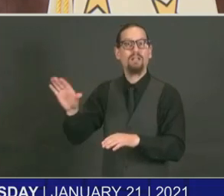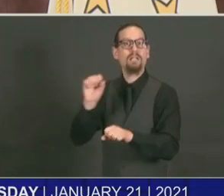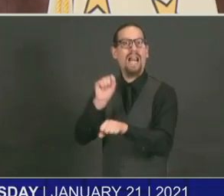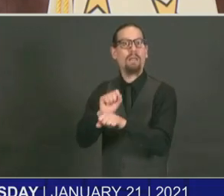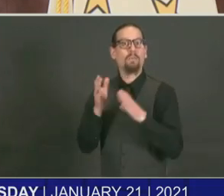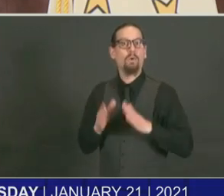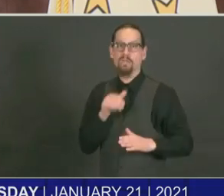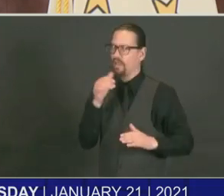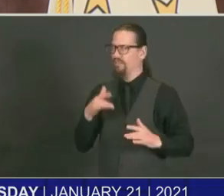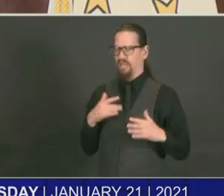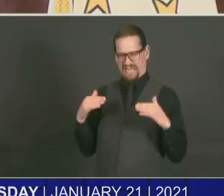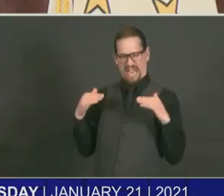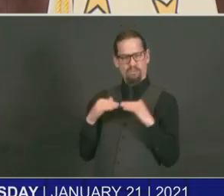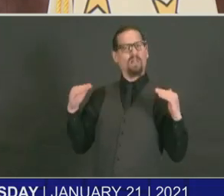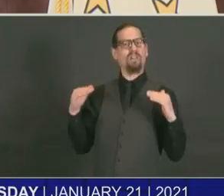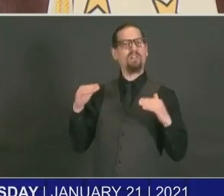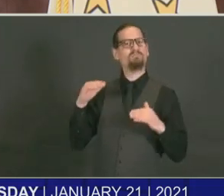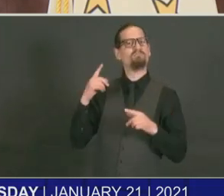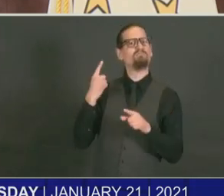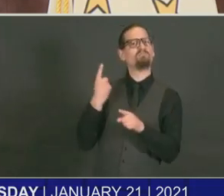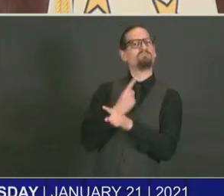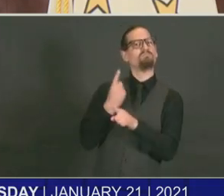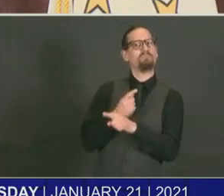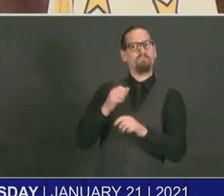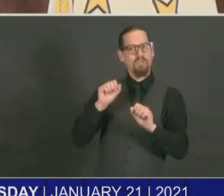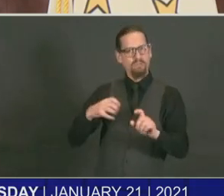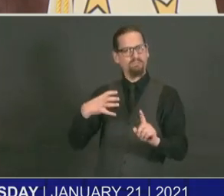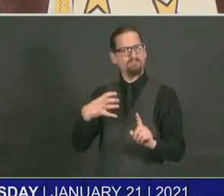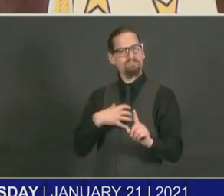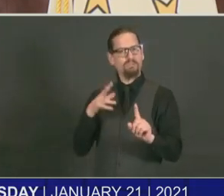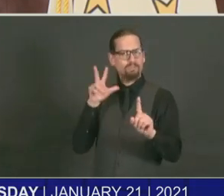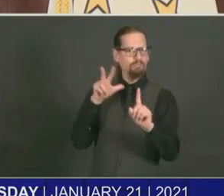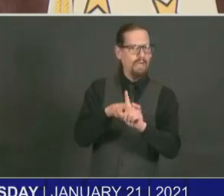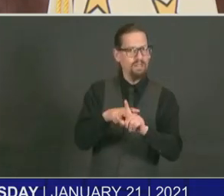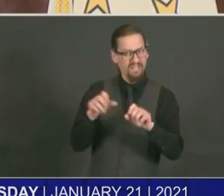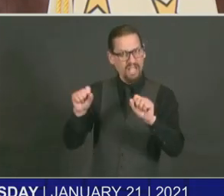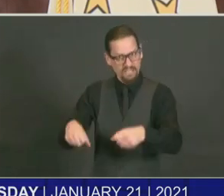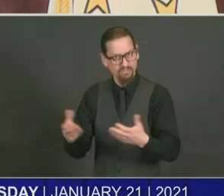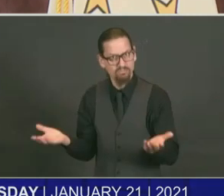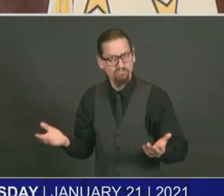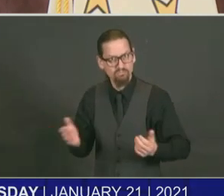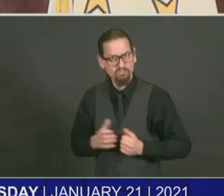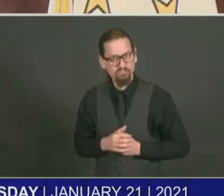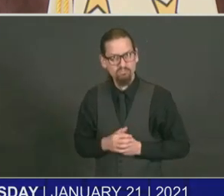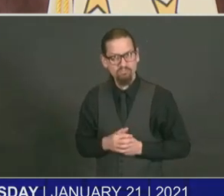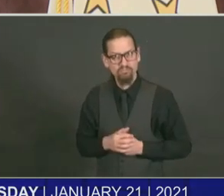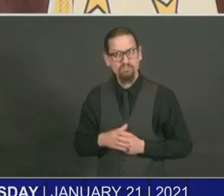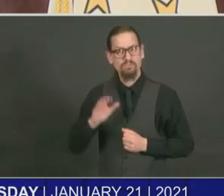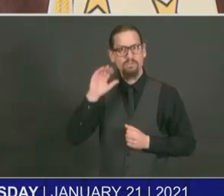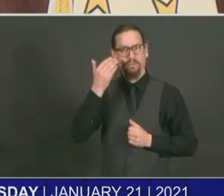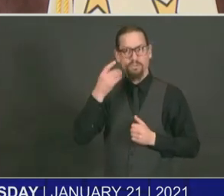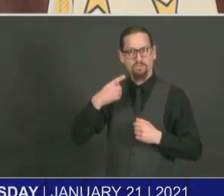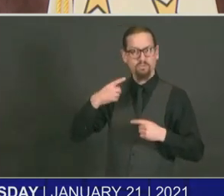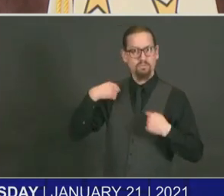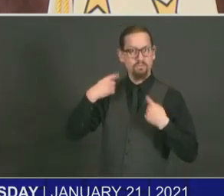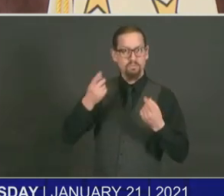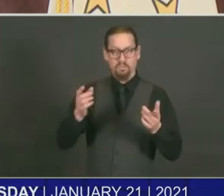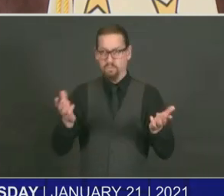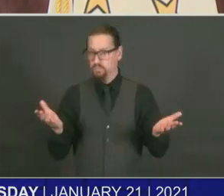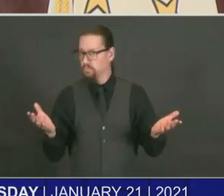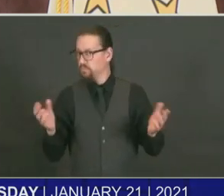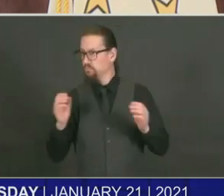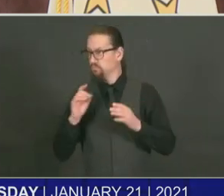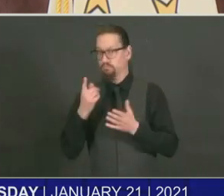they've been good partners. As far as we know, they have not been a vector of spread and we appreciate their cooperation and collaboration